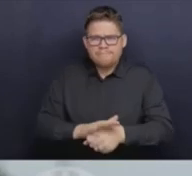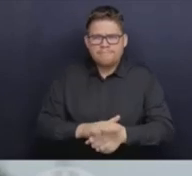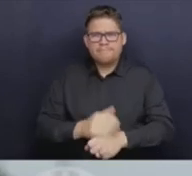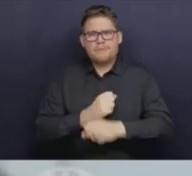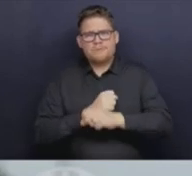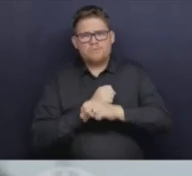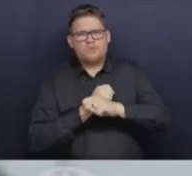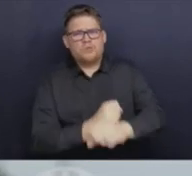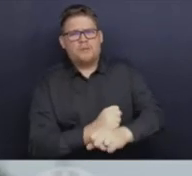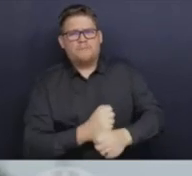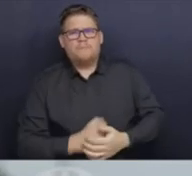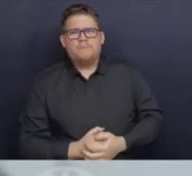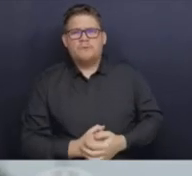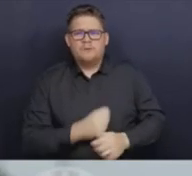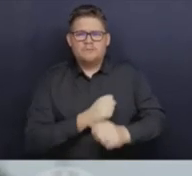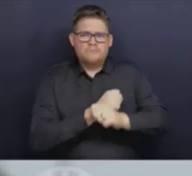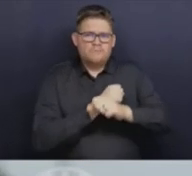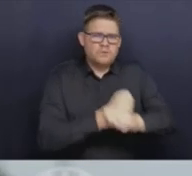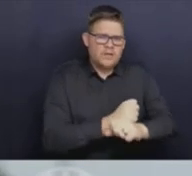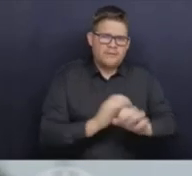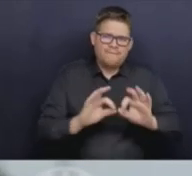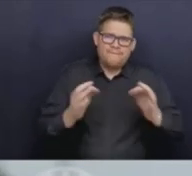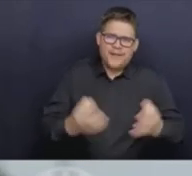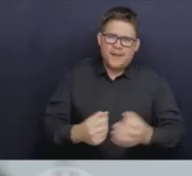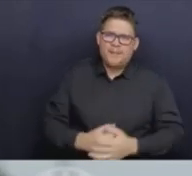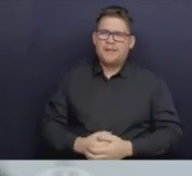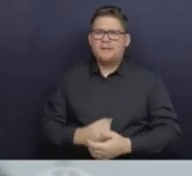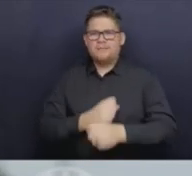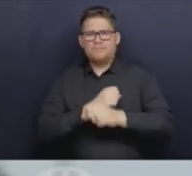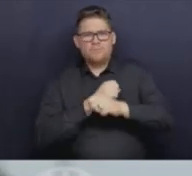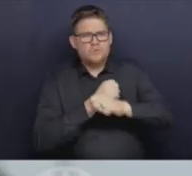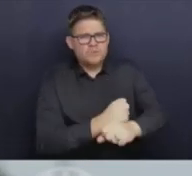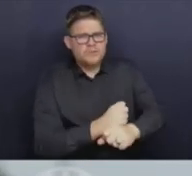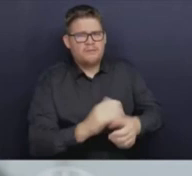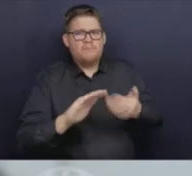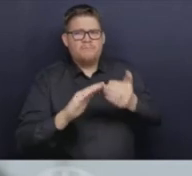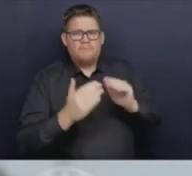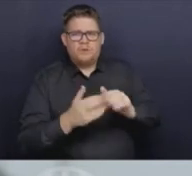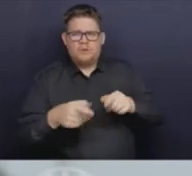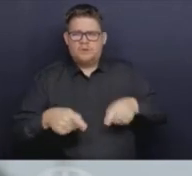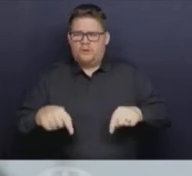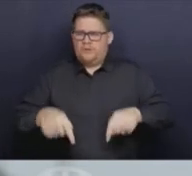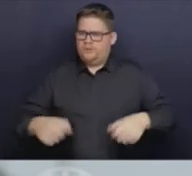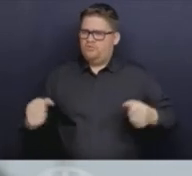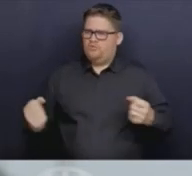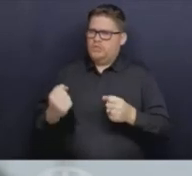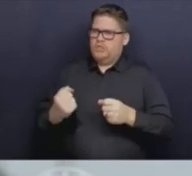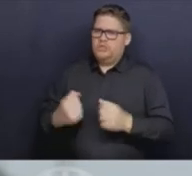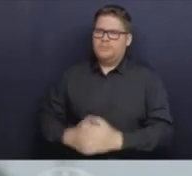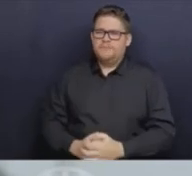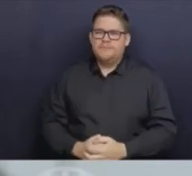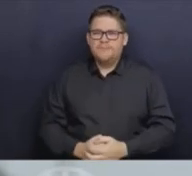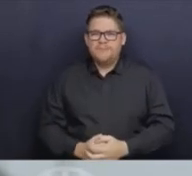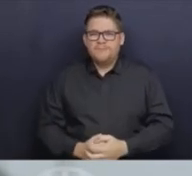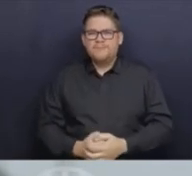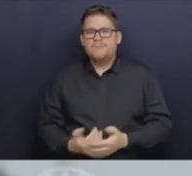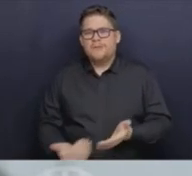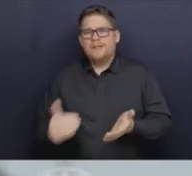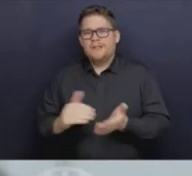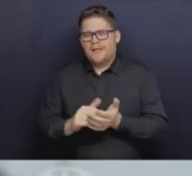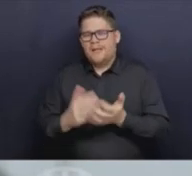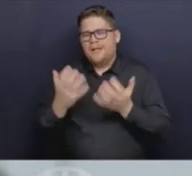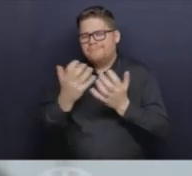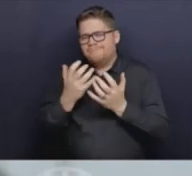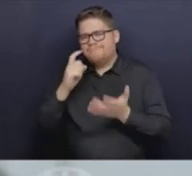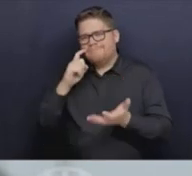their loved ones, and their communities during this respiratory illness season. Another challenging time for us as we work